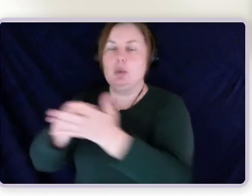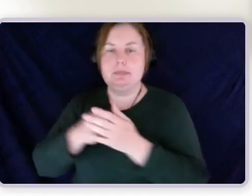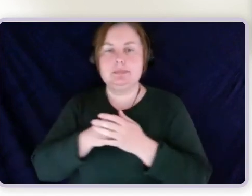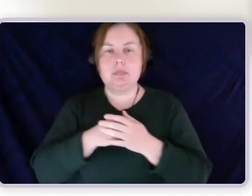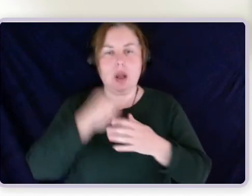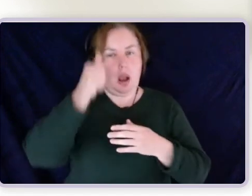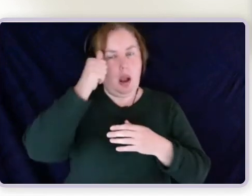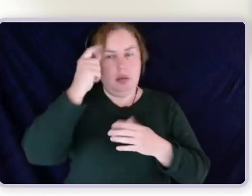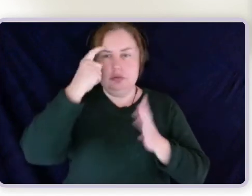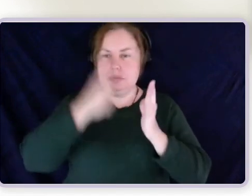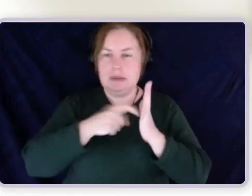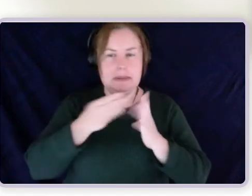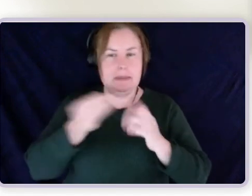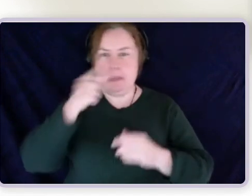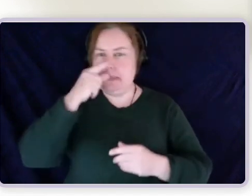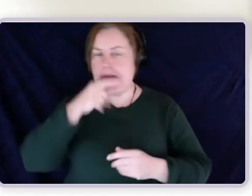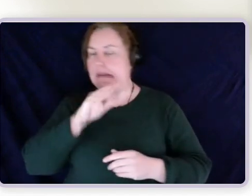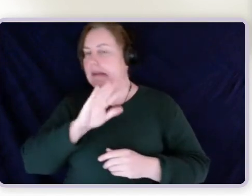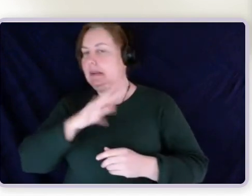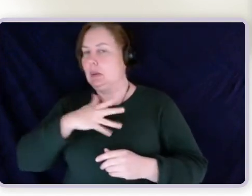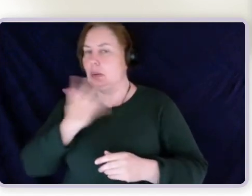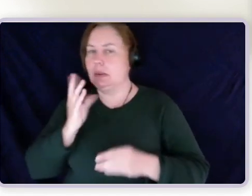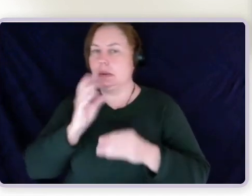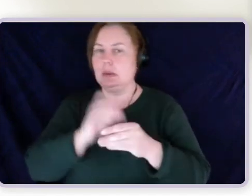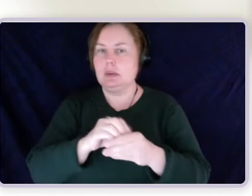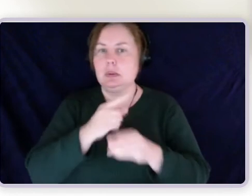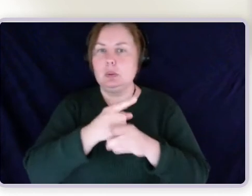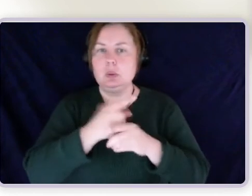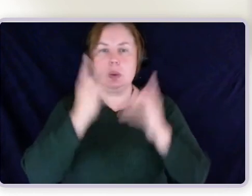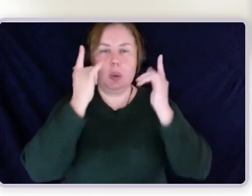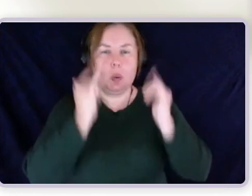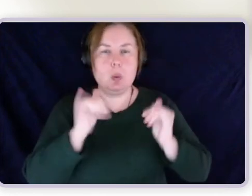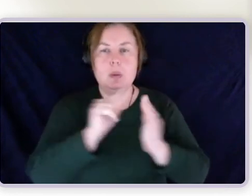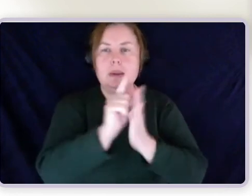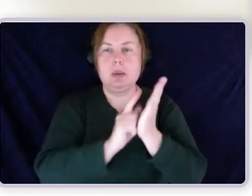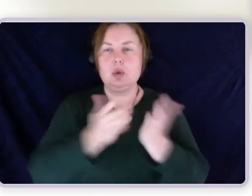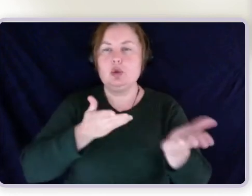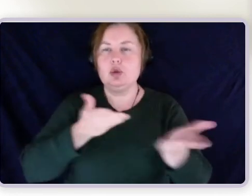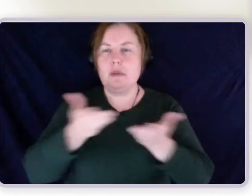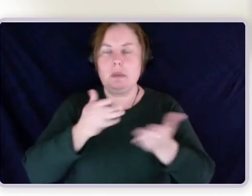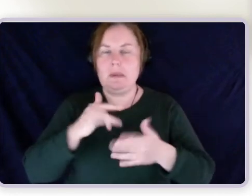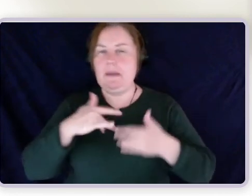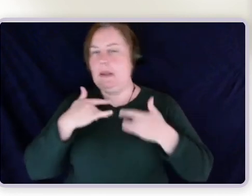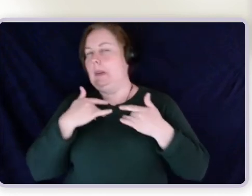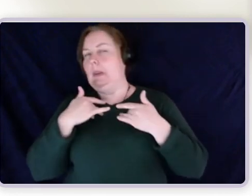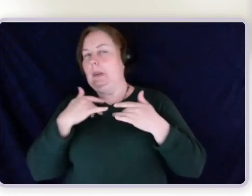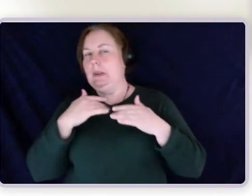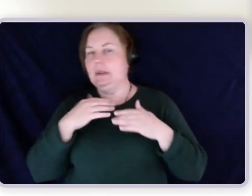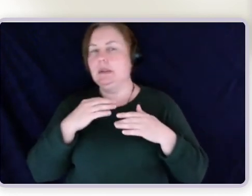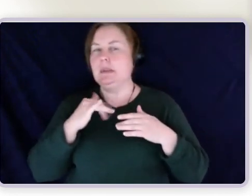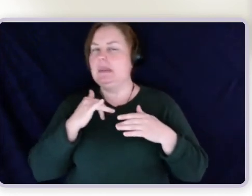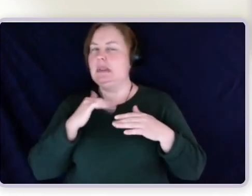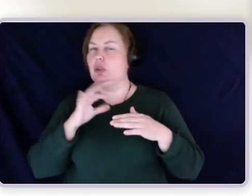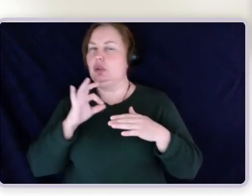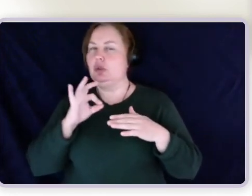legal service or talk to a lawyer about this. They may be intimidated by that, though I hope they're not intimidated by me personally. For those